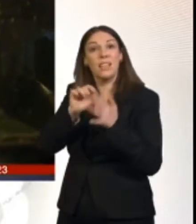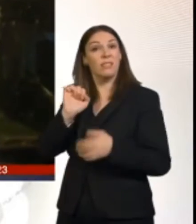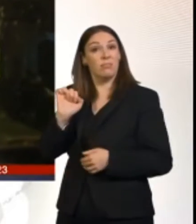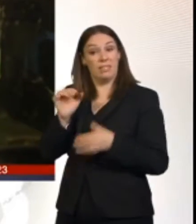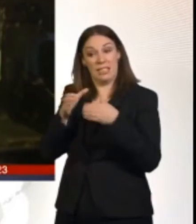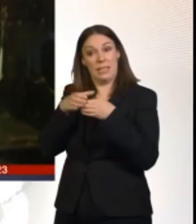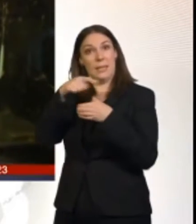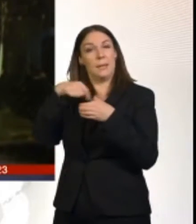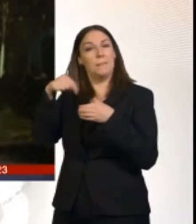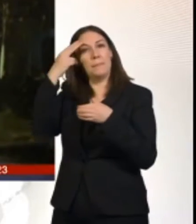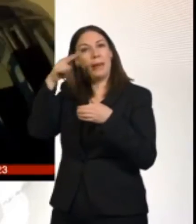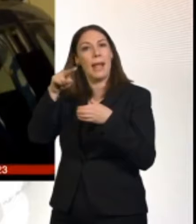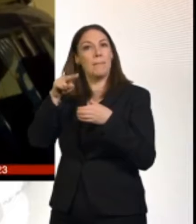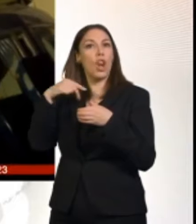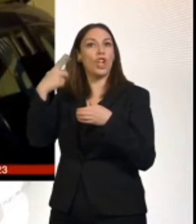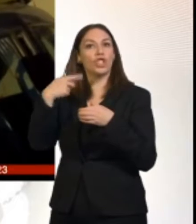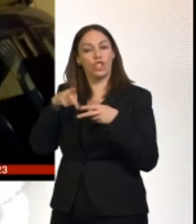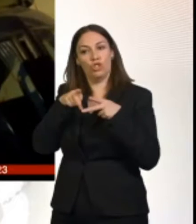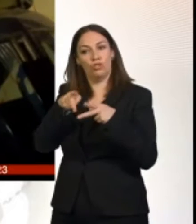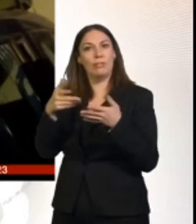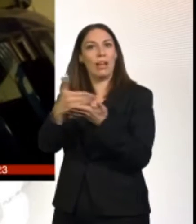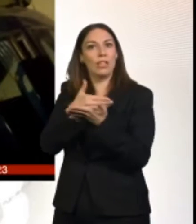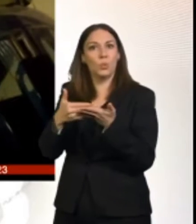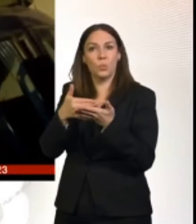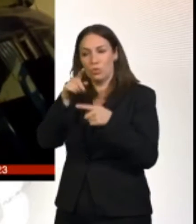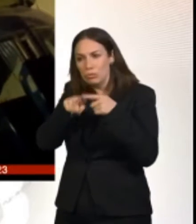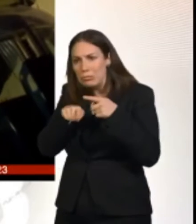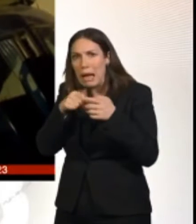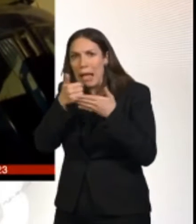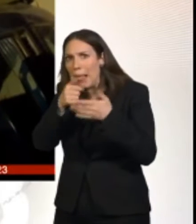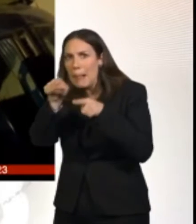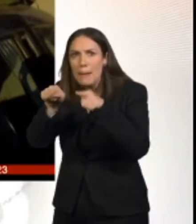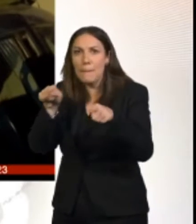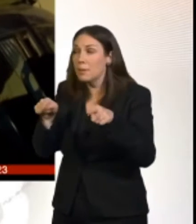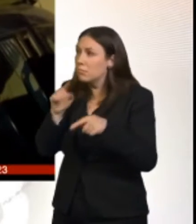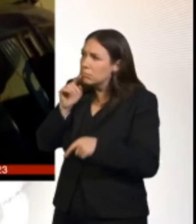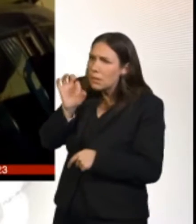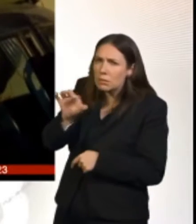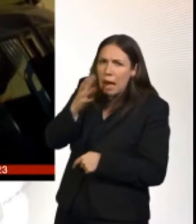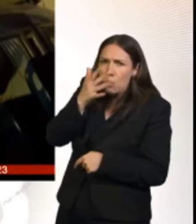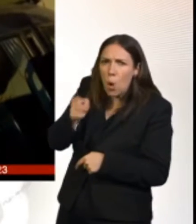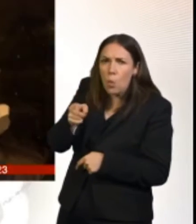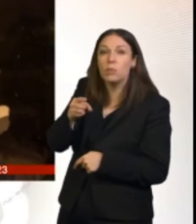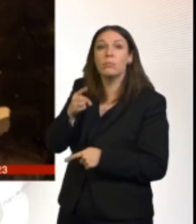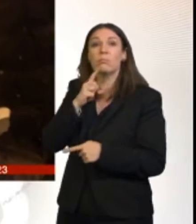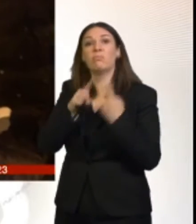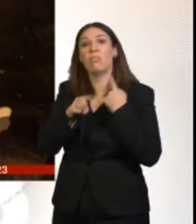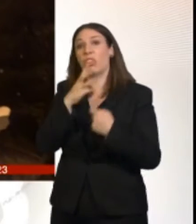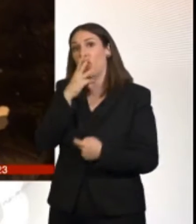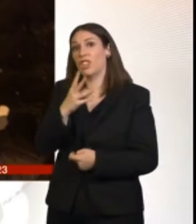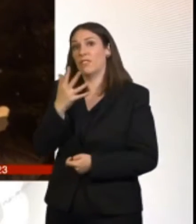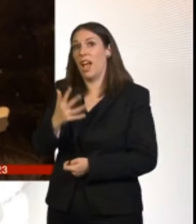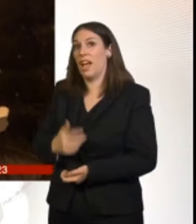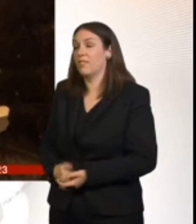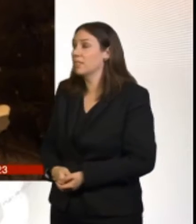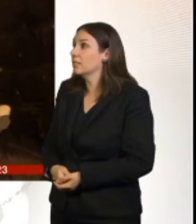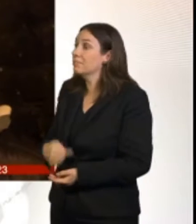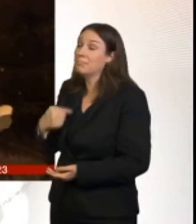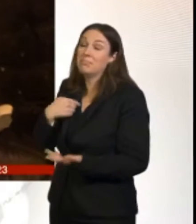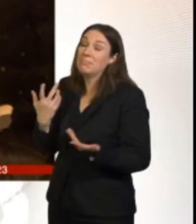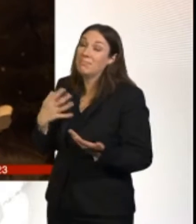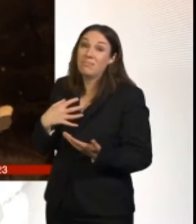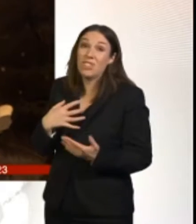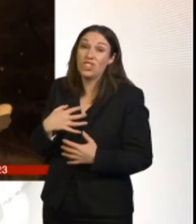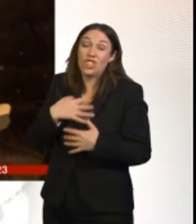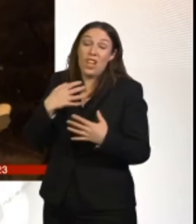hard to reach. How old are you? Very old. Okay. Disappointingly I don't find it shocking anymore. She's got a relatively secure sleeping spot